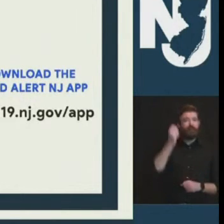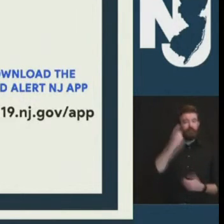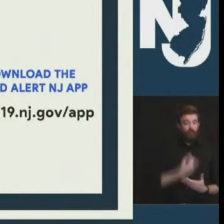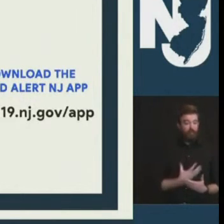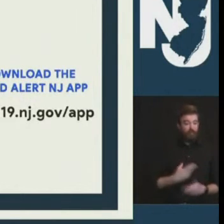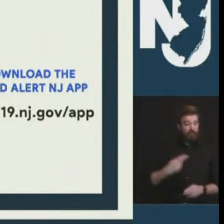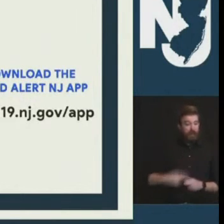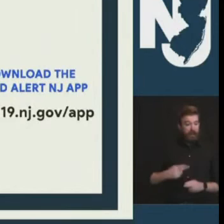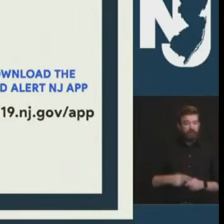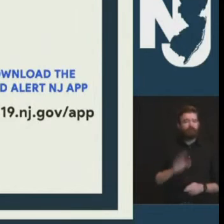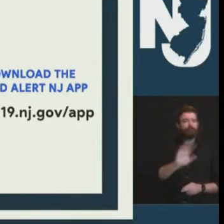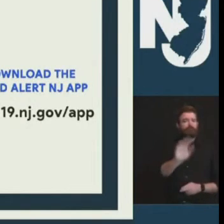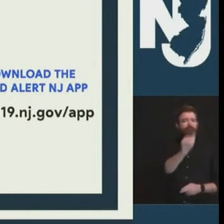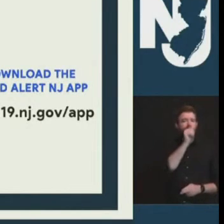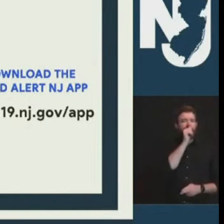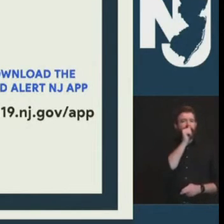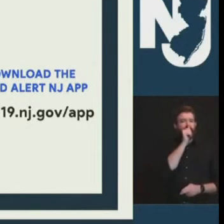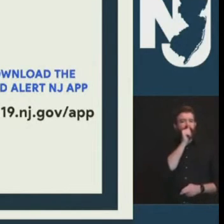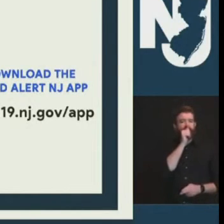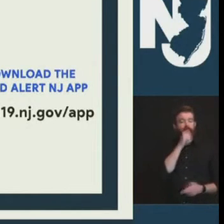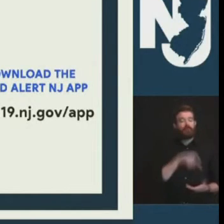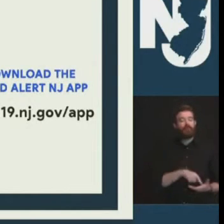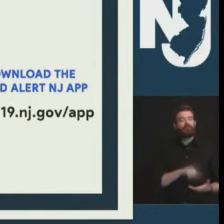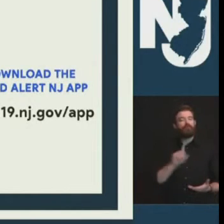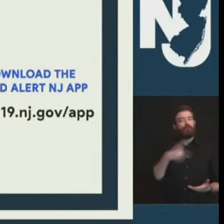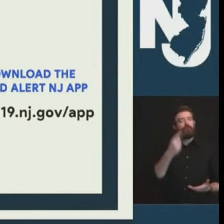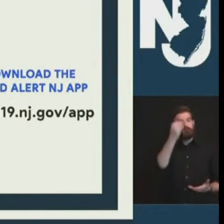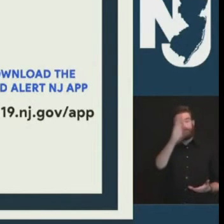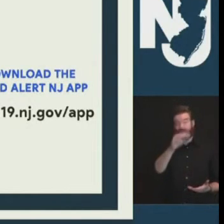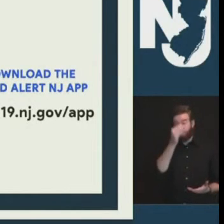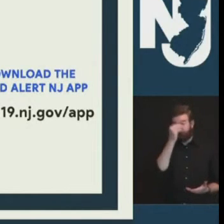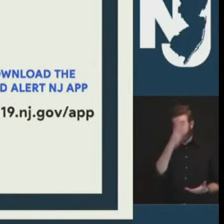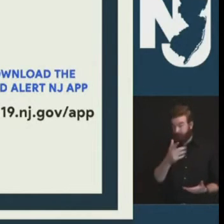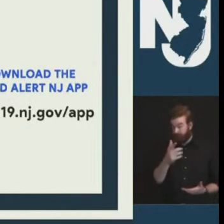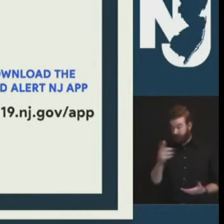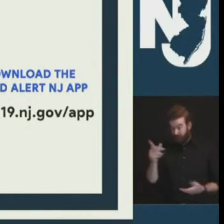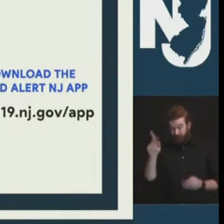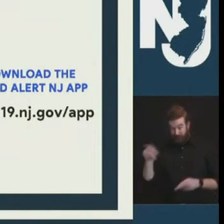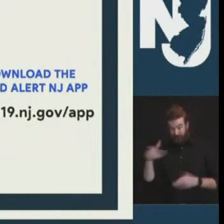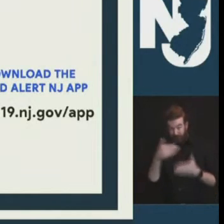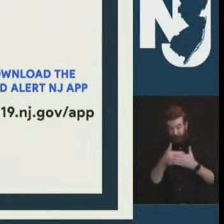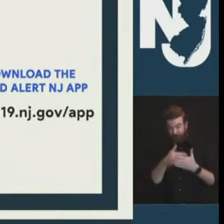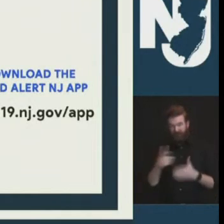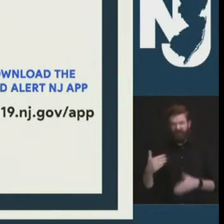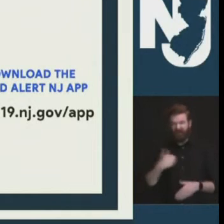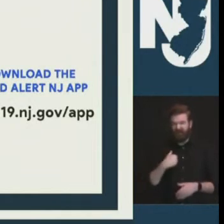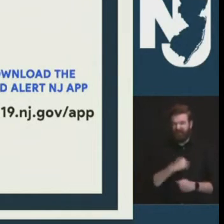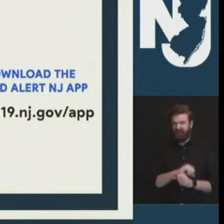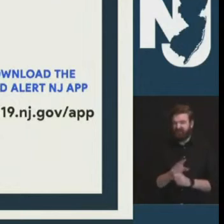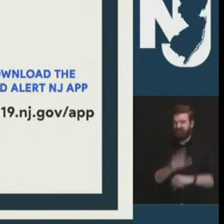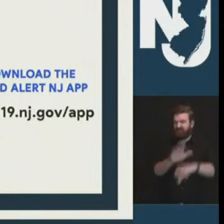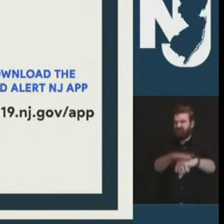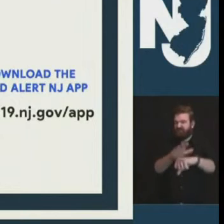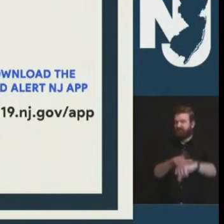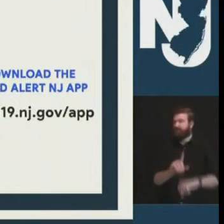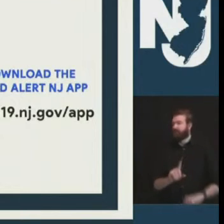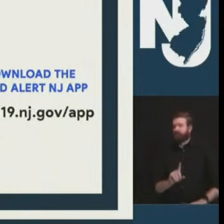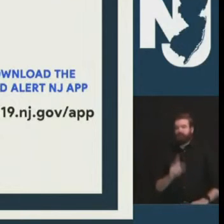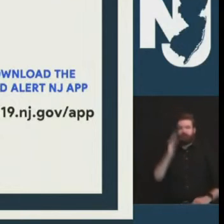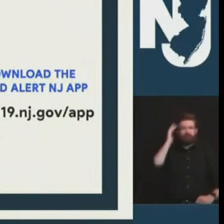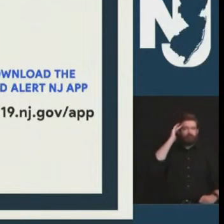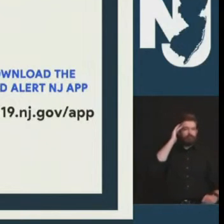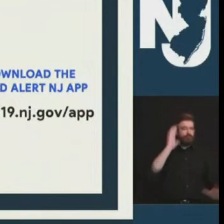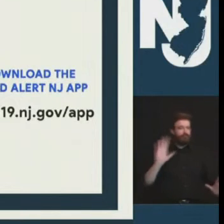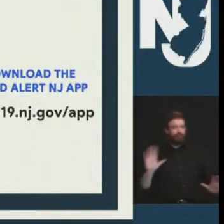it'll all be done through the secure code multiple other states also use this platform so the more people who